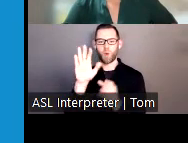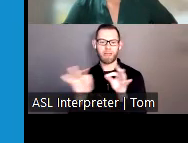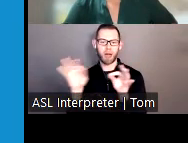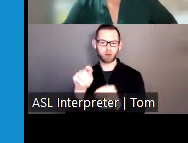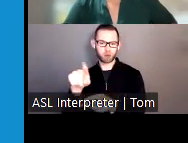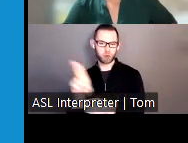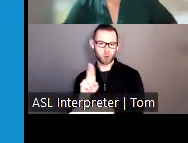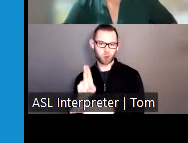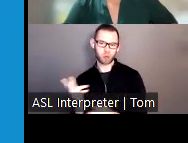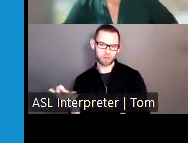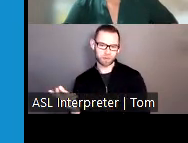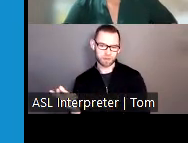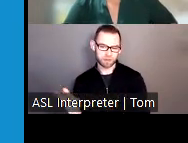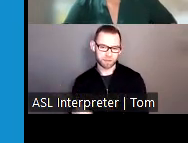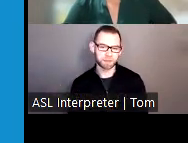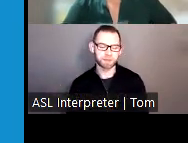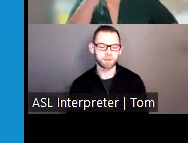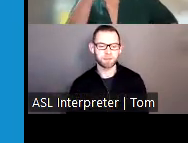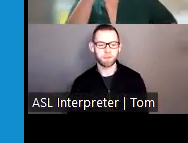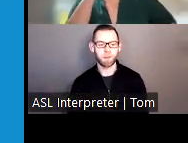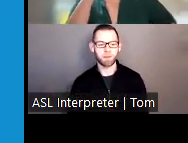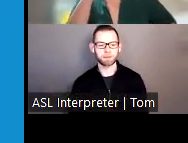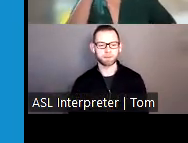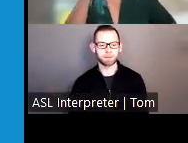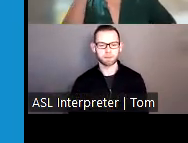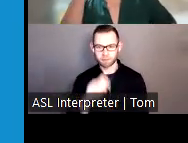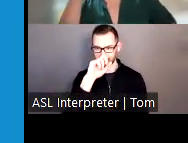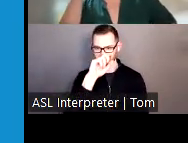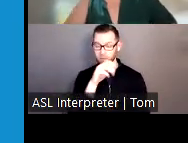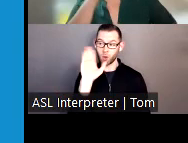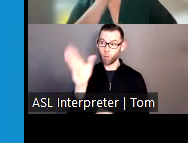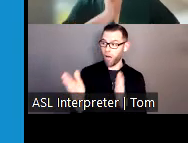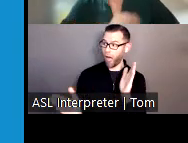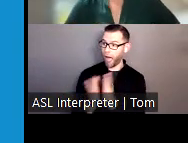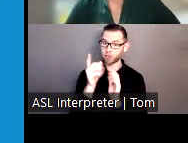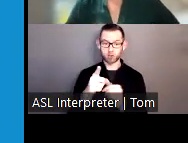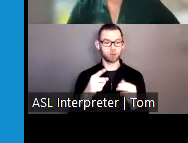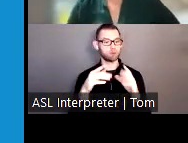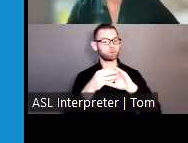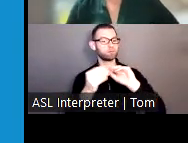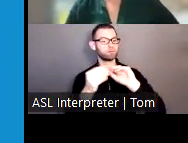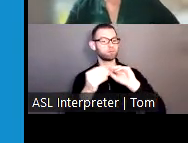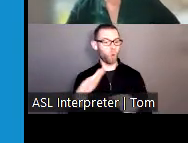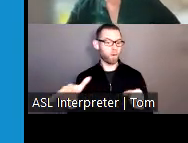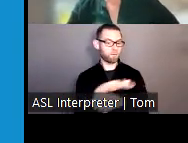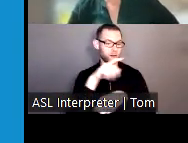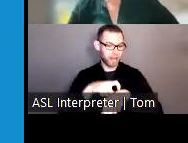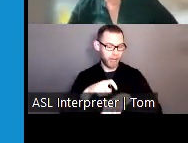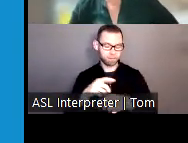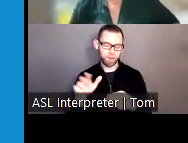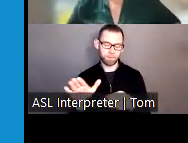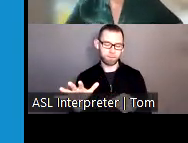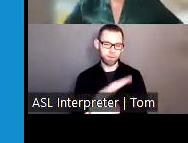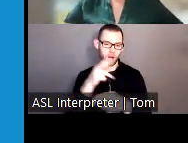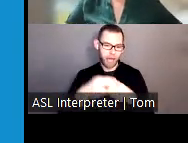an attendee. I will ask that you state your full name and affiliation. If you are not affiliated with an organization or